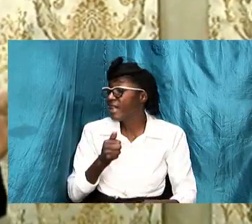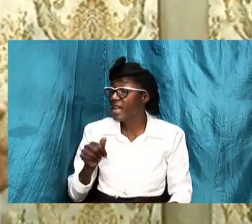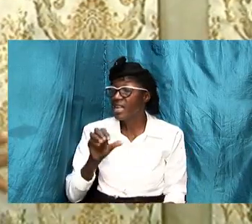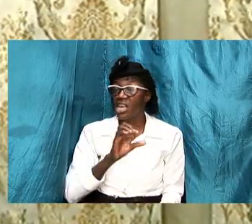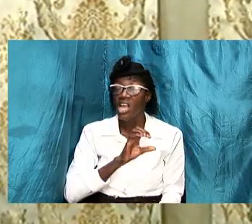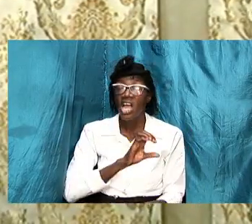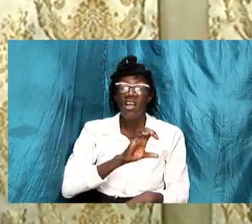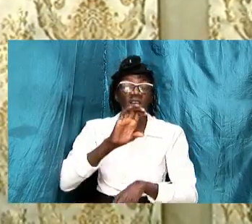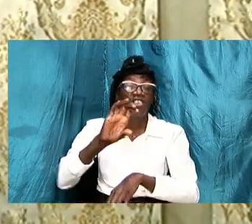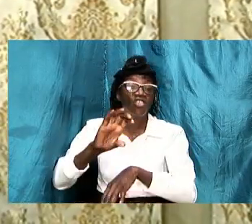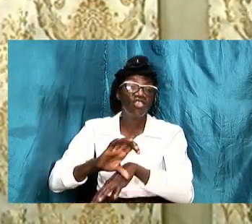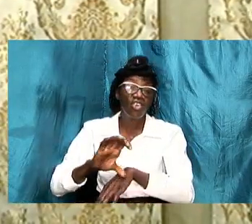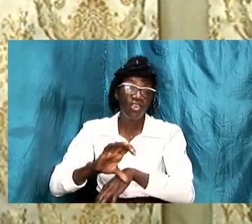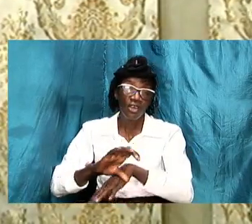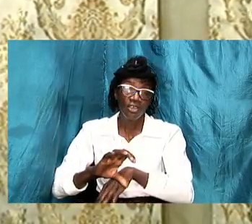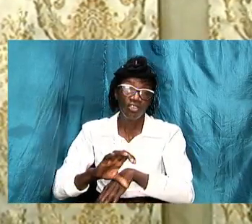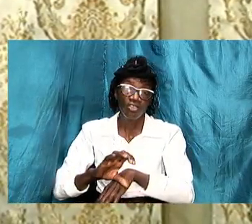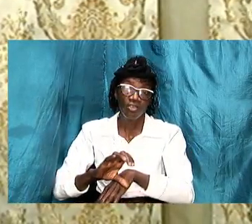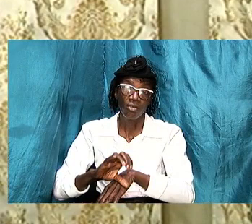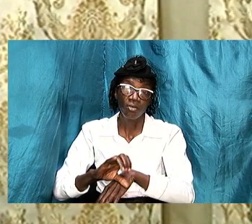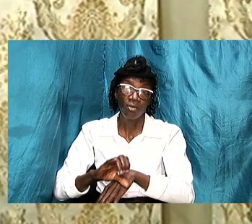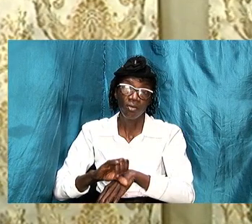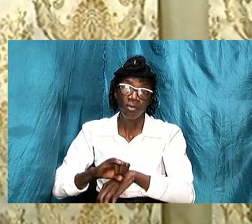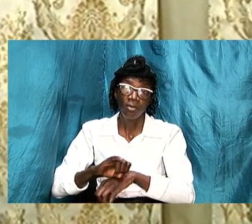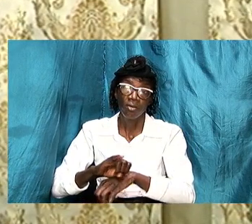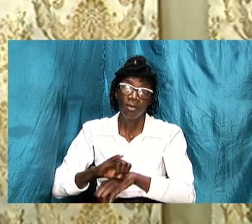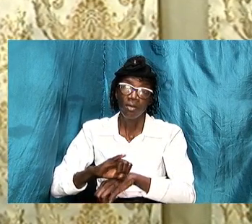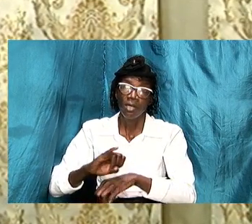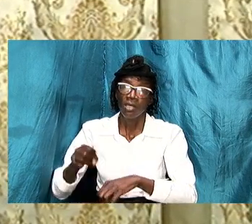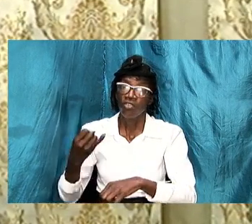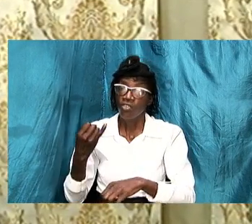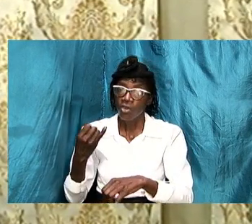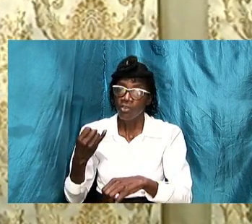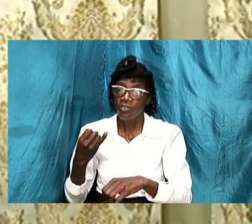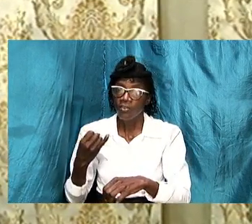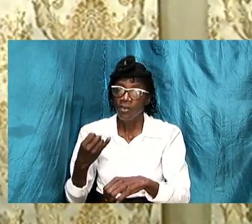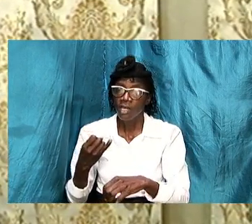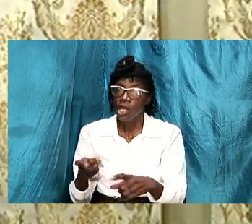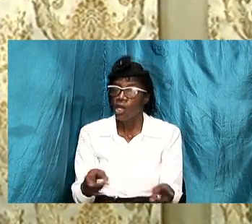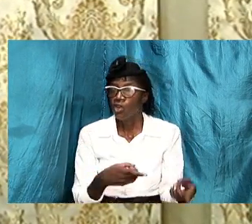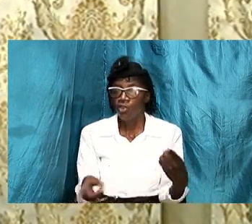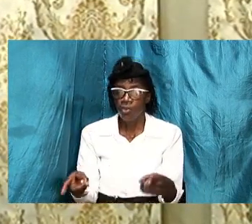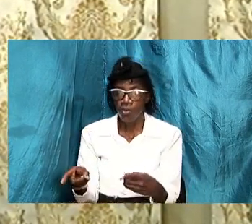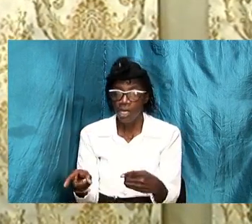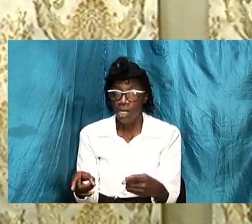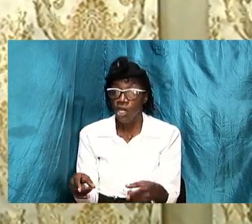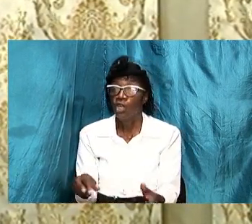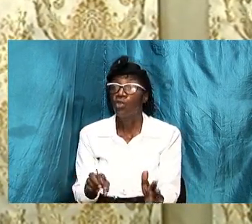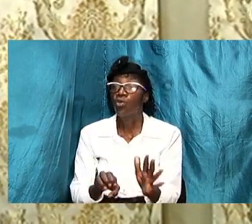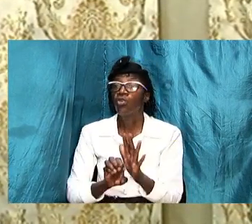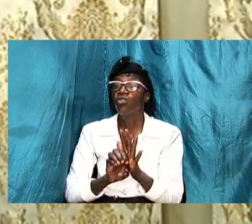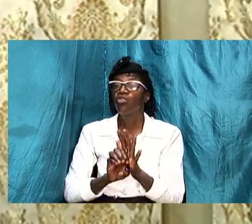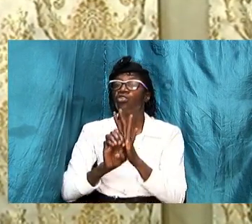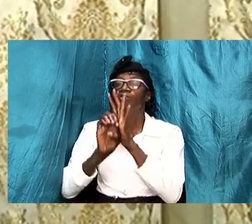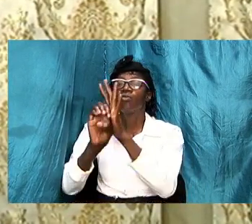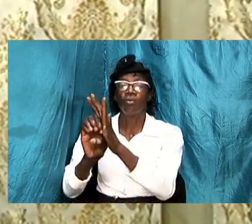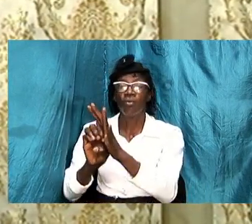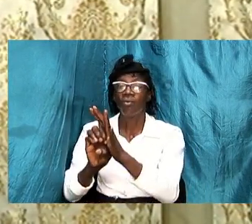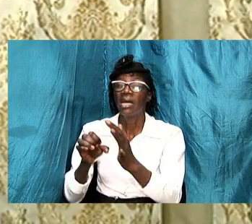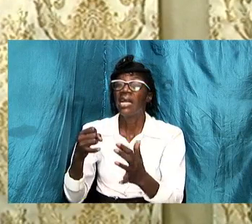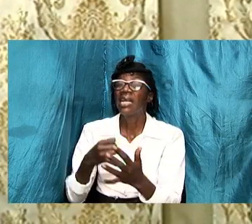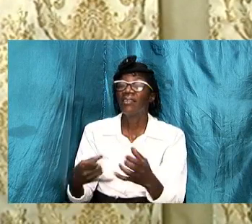gone into that so i am just um reiterating this point for emphasis because it is important